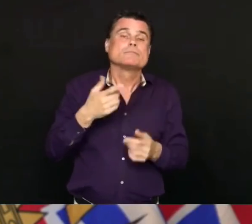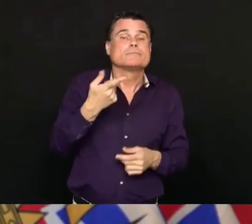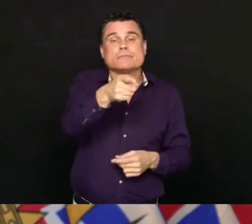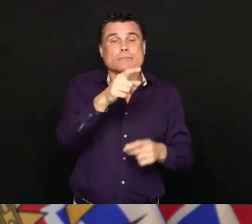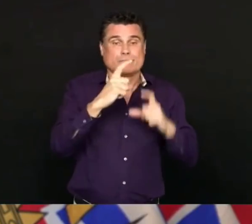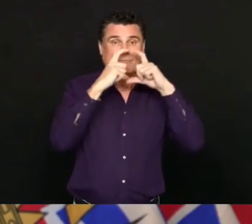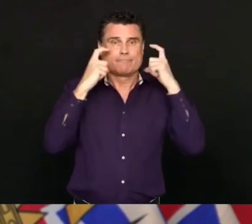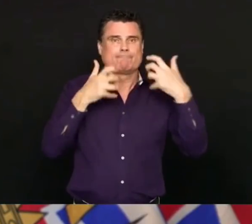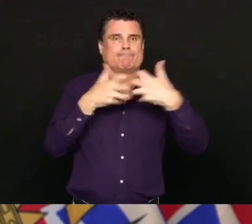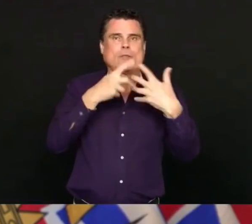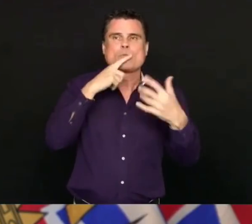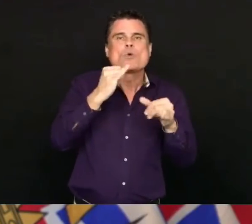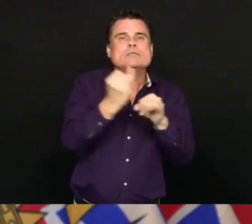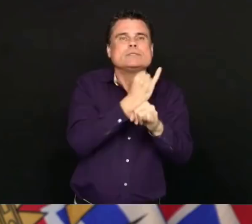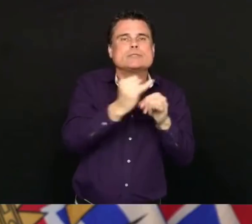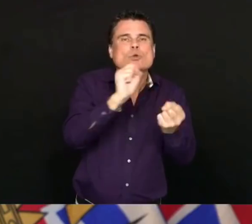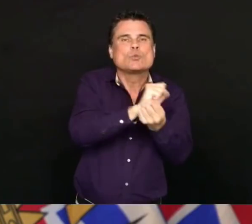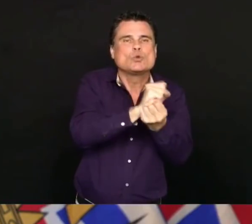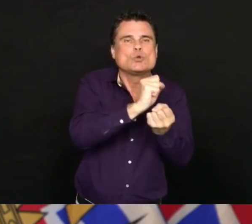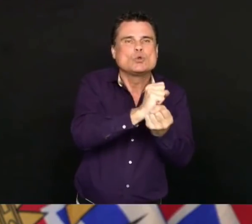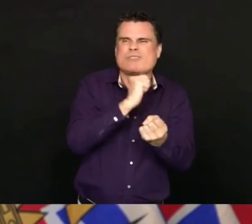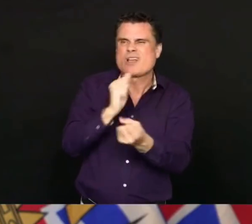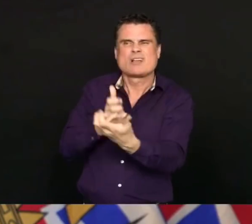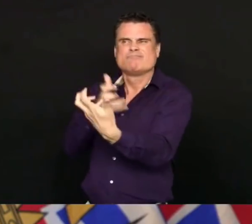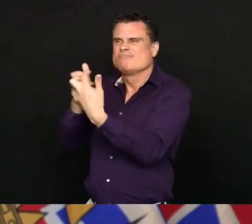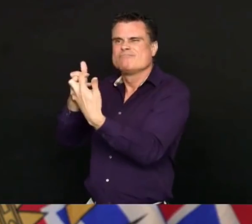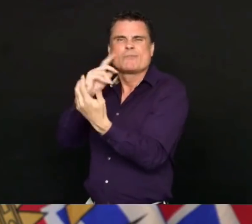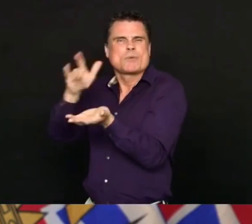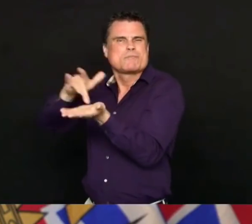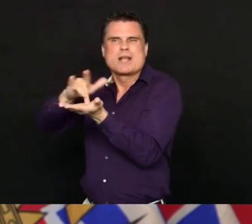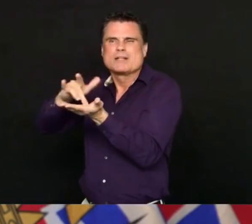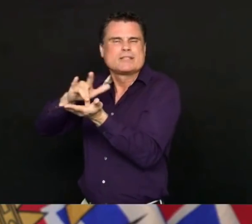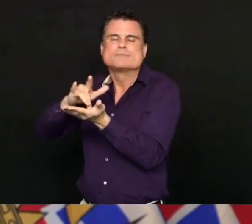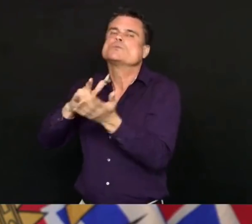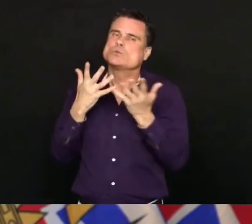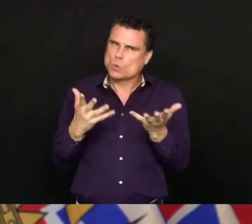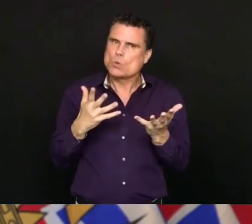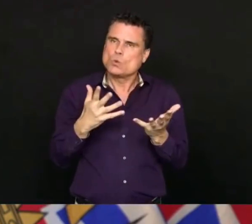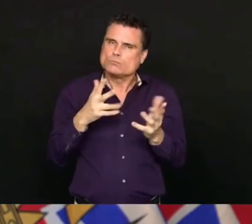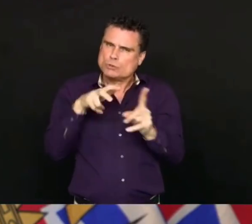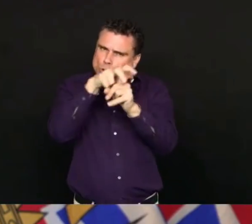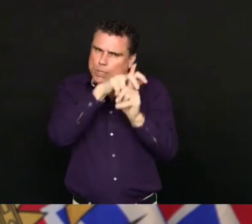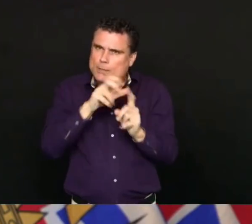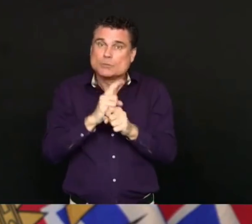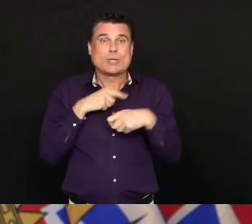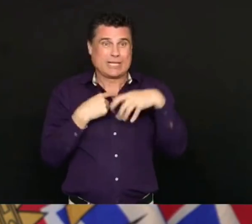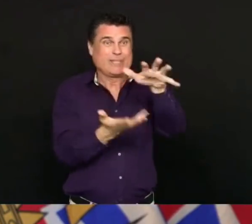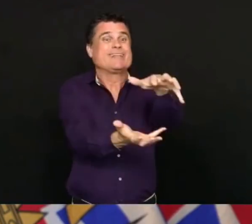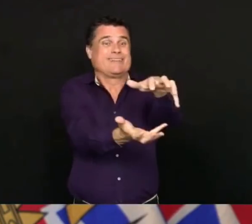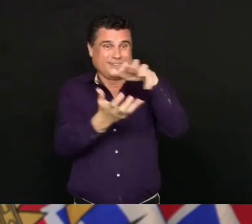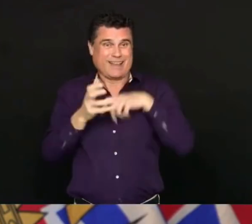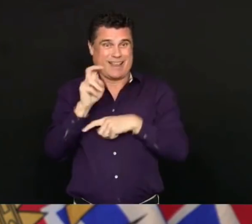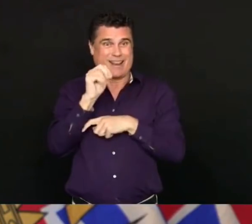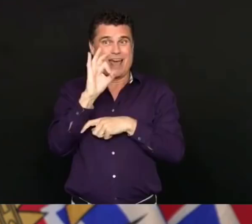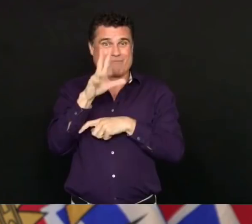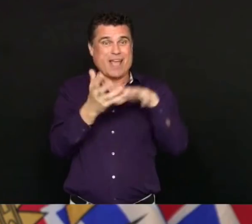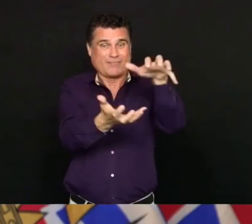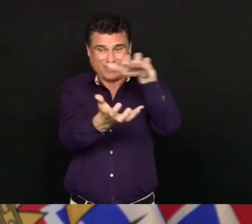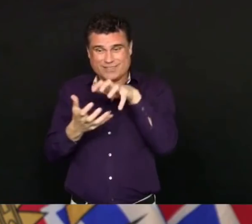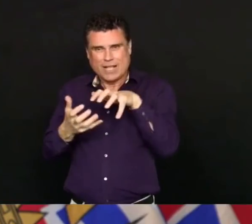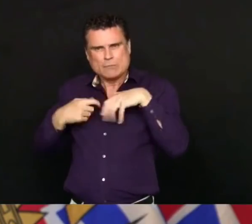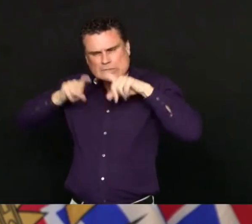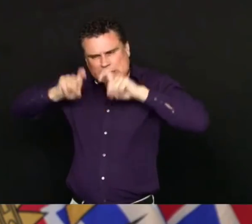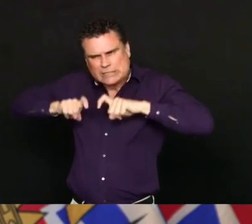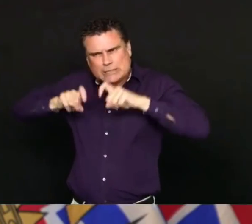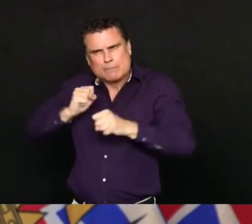these are all tested and they meet the specific specifications that we need to be used in the health care system. But we want